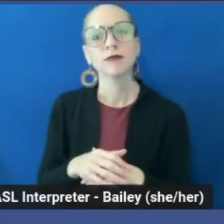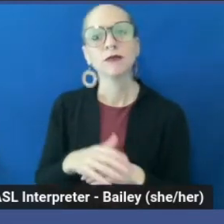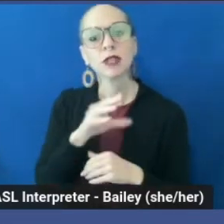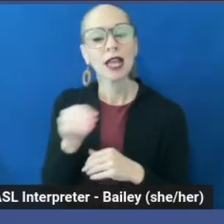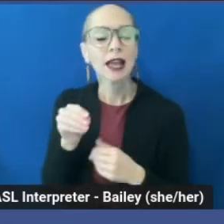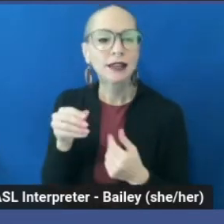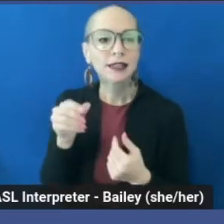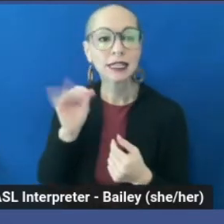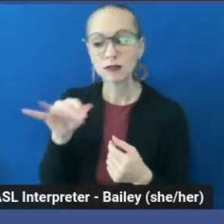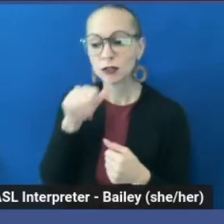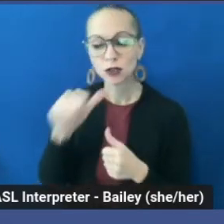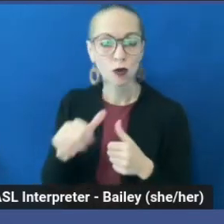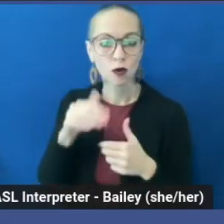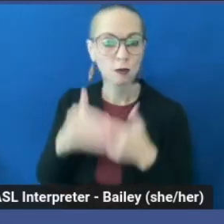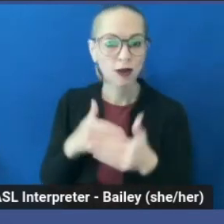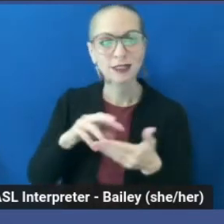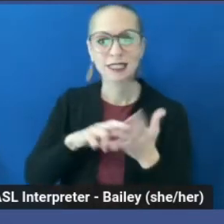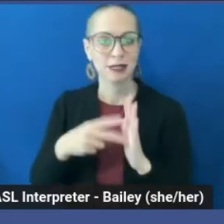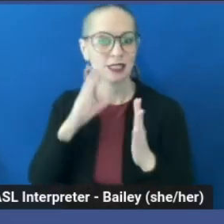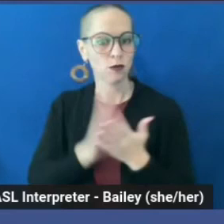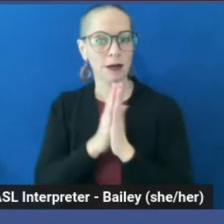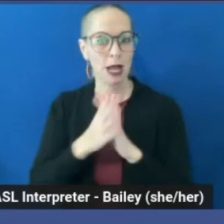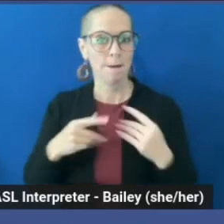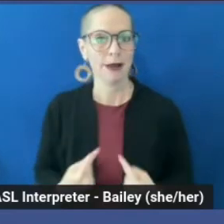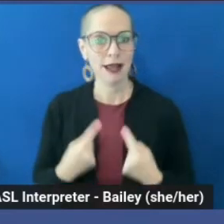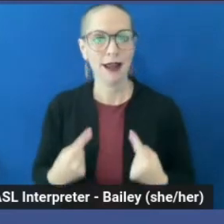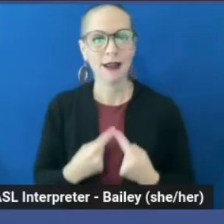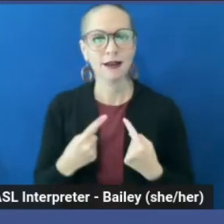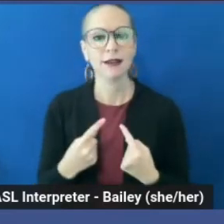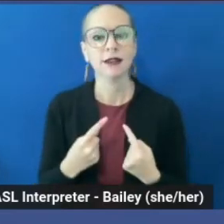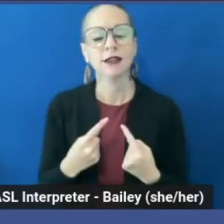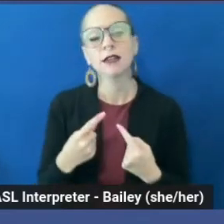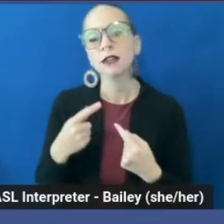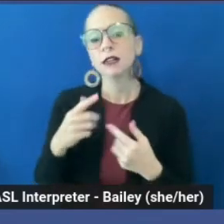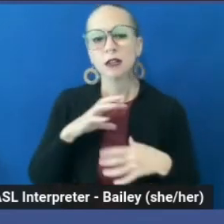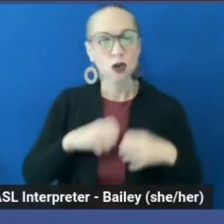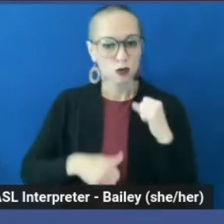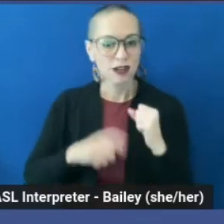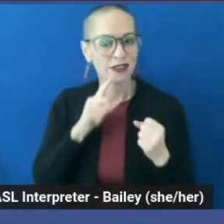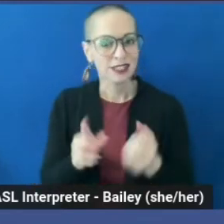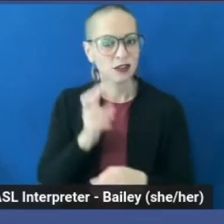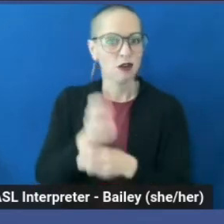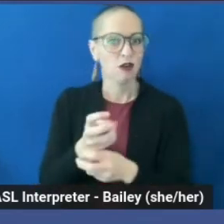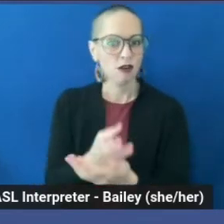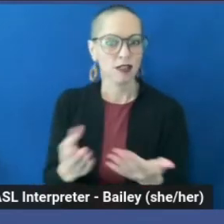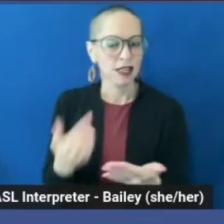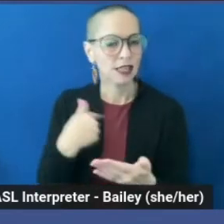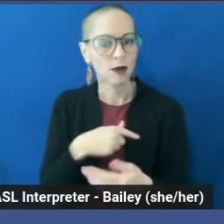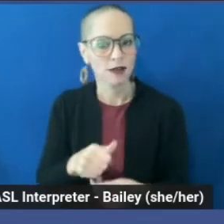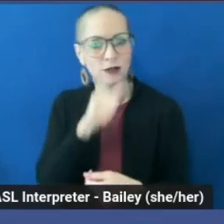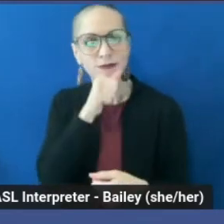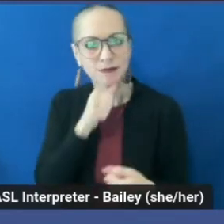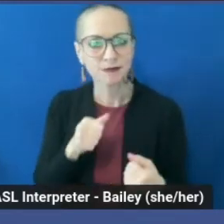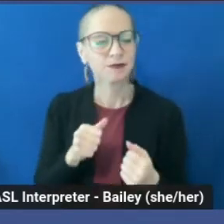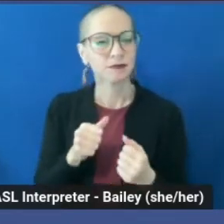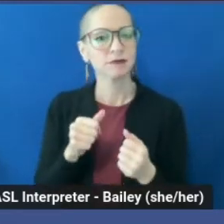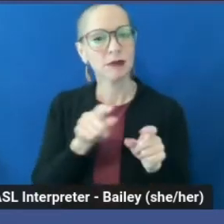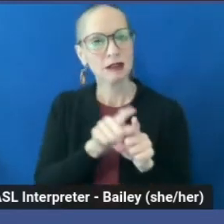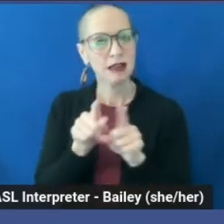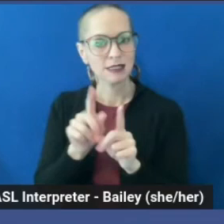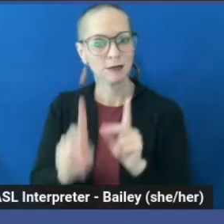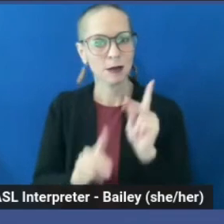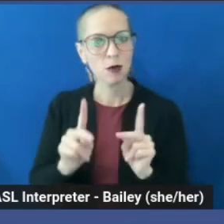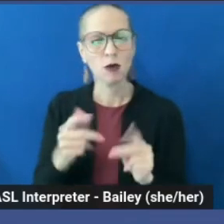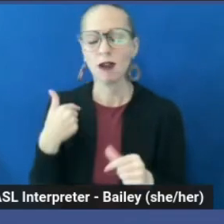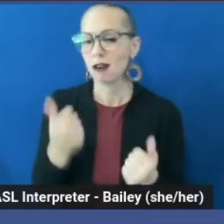carrying that in the form of pain instead. Grief is one of the hardest things that we have to deal with as humans. And so a lot of the